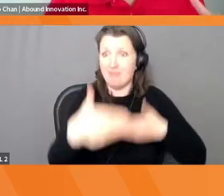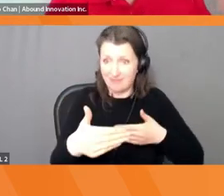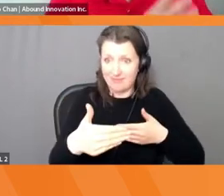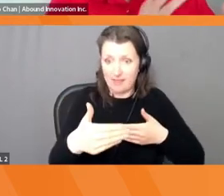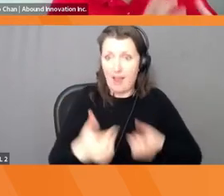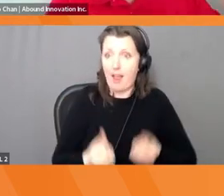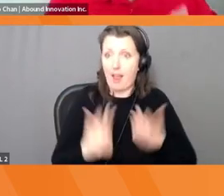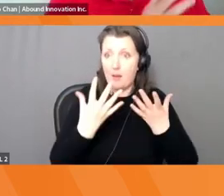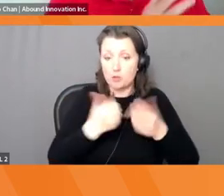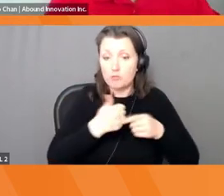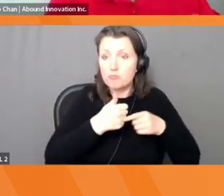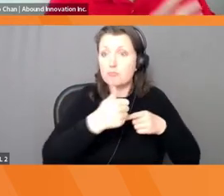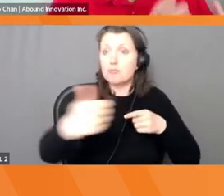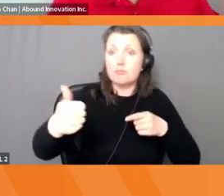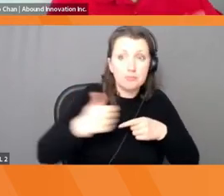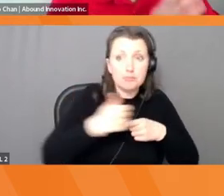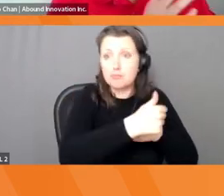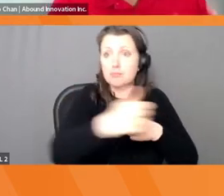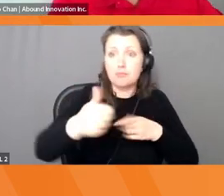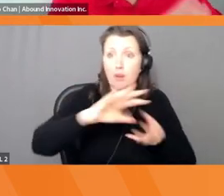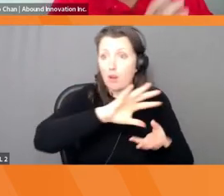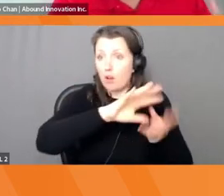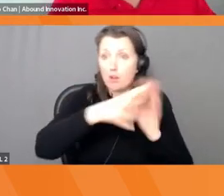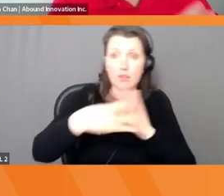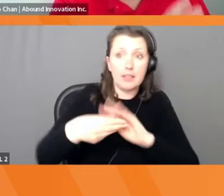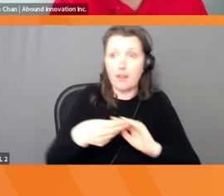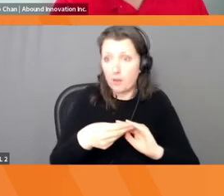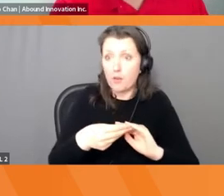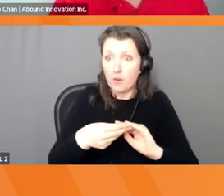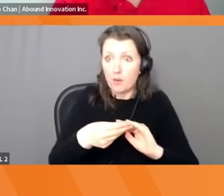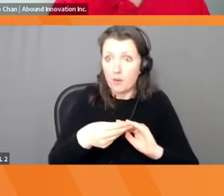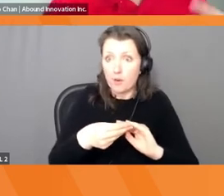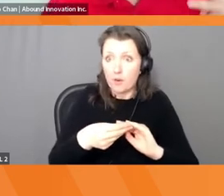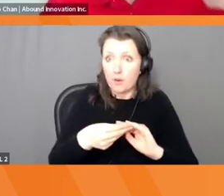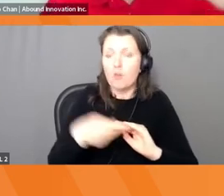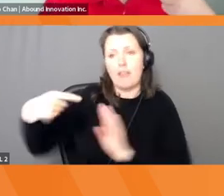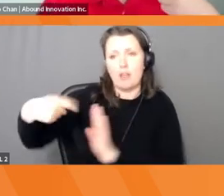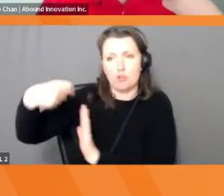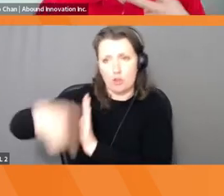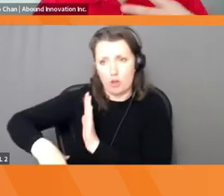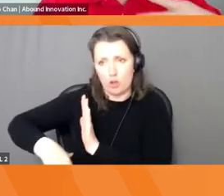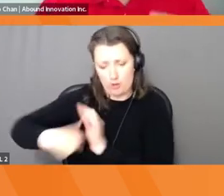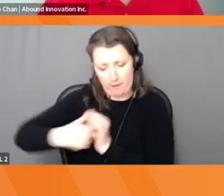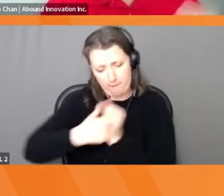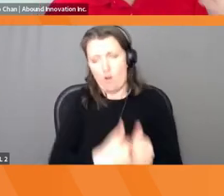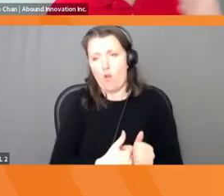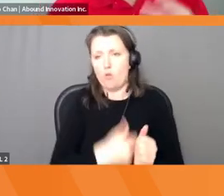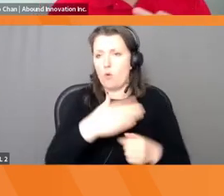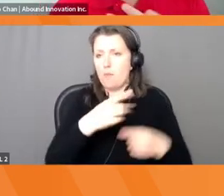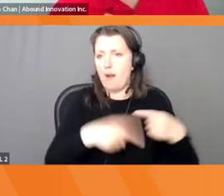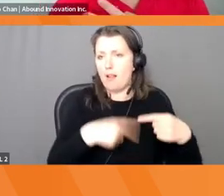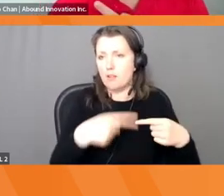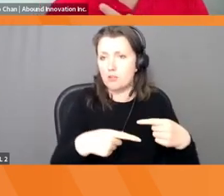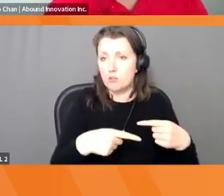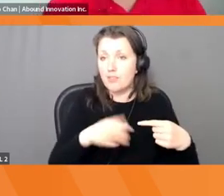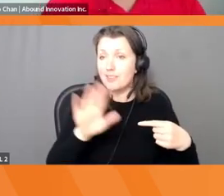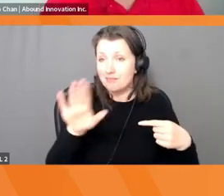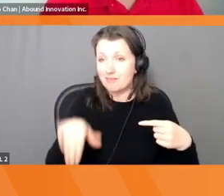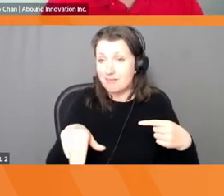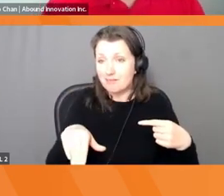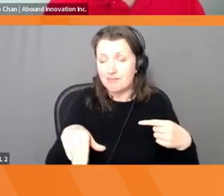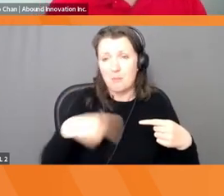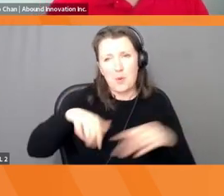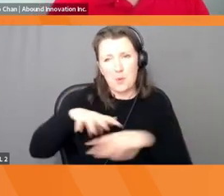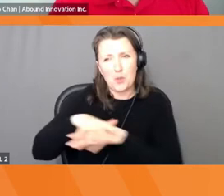at the time, we were a little bit slow to move on that. But then two guys created a company called Metro Mile.